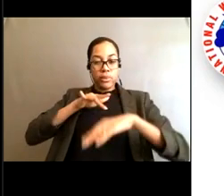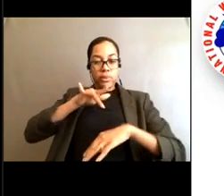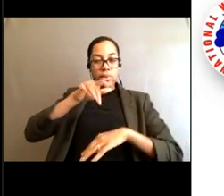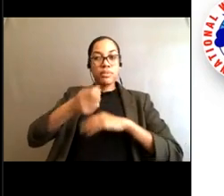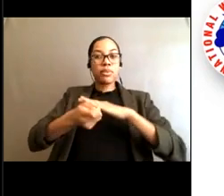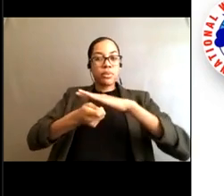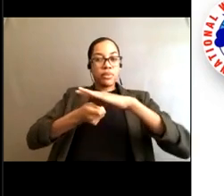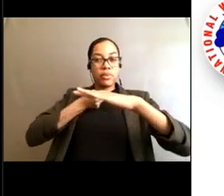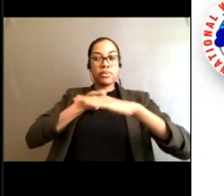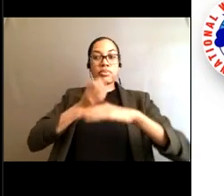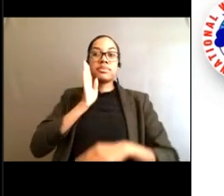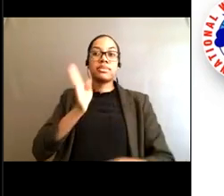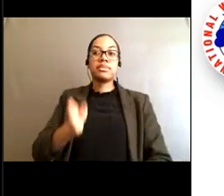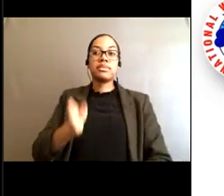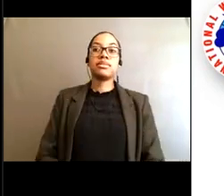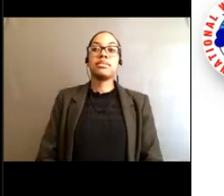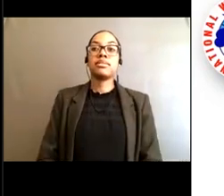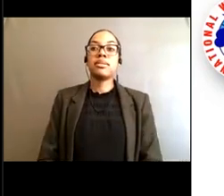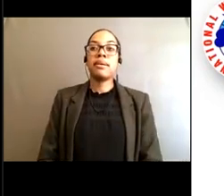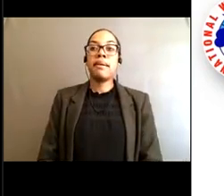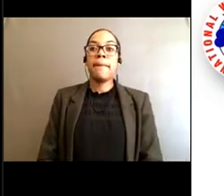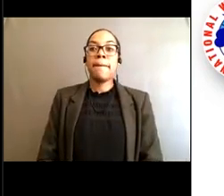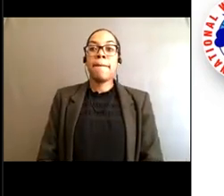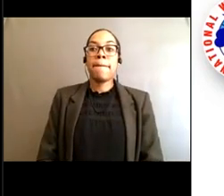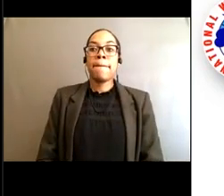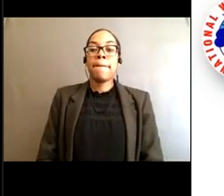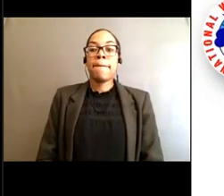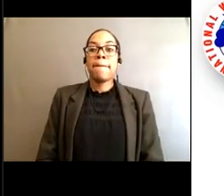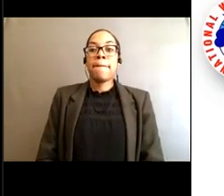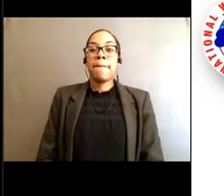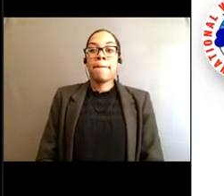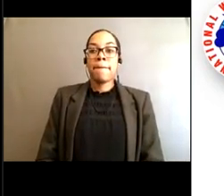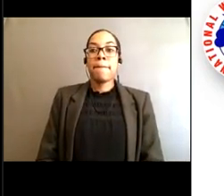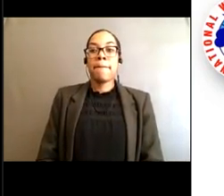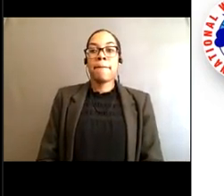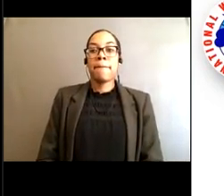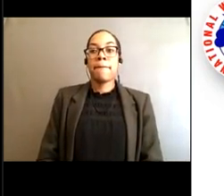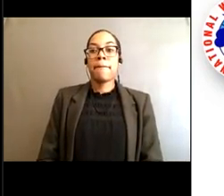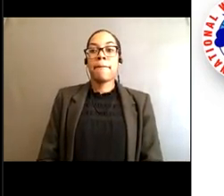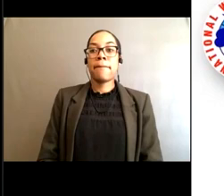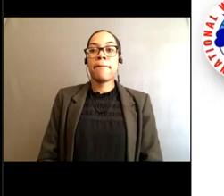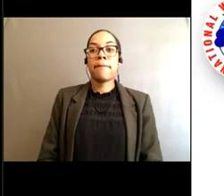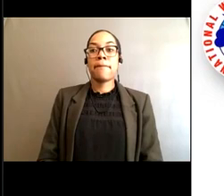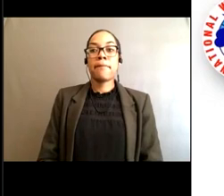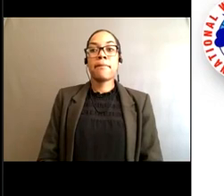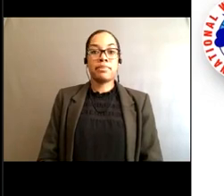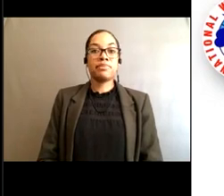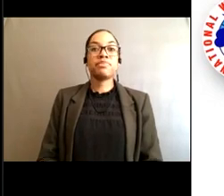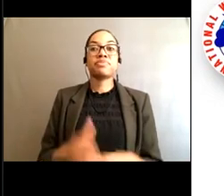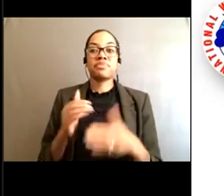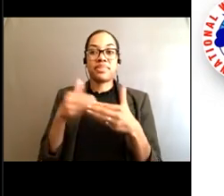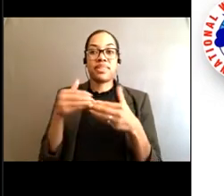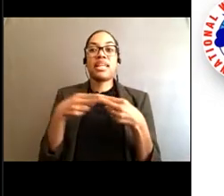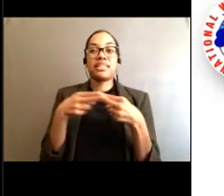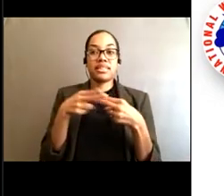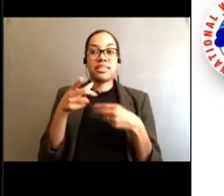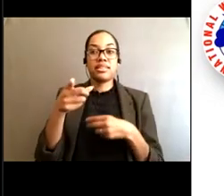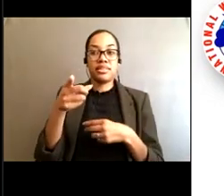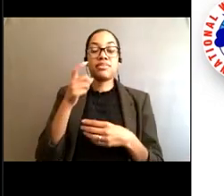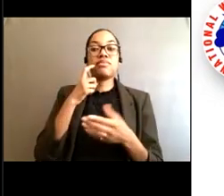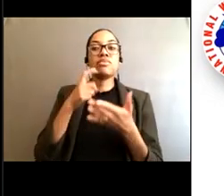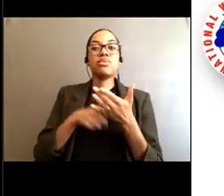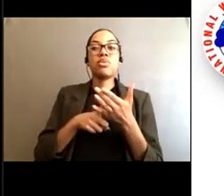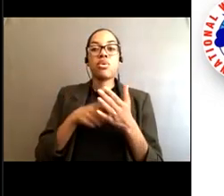If we go ahead to the next slide, another indicator is where waves don't seem to be